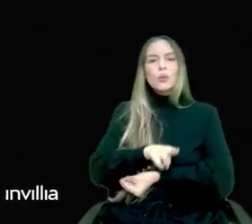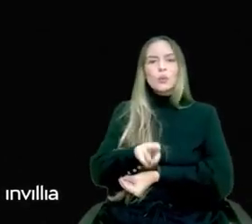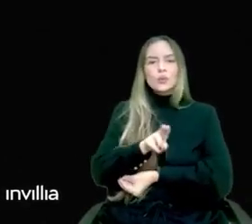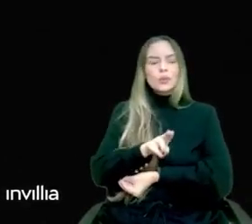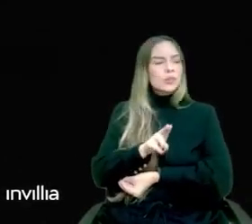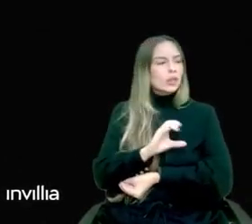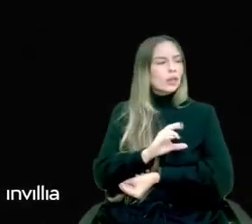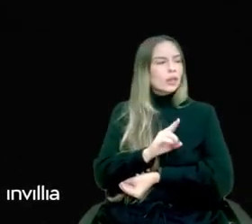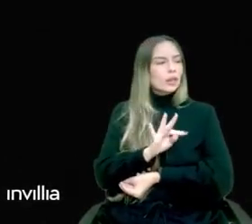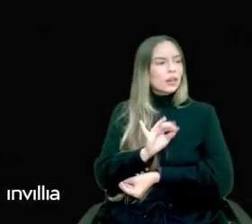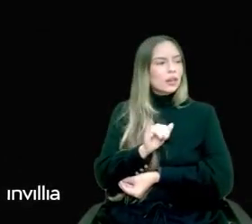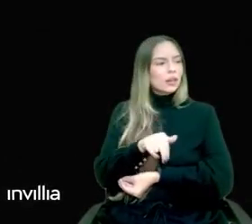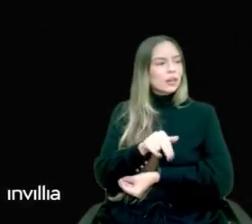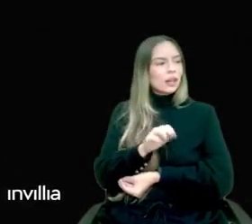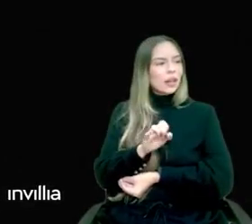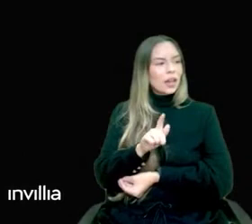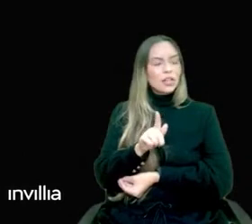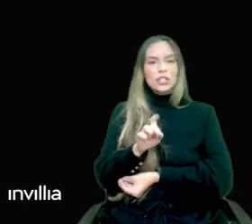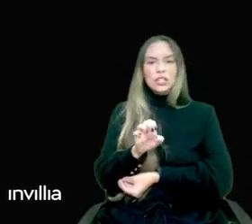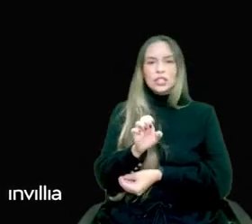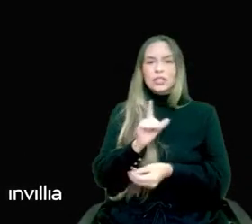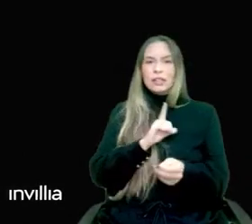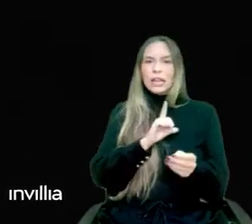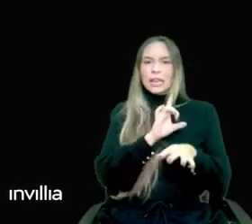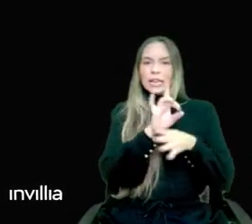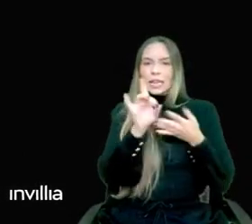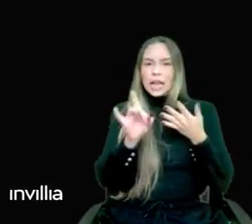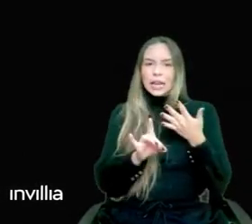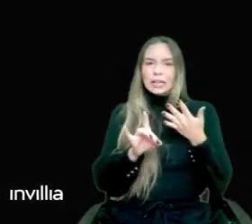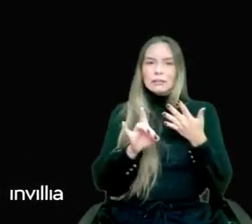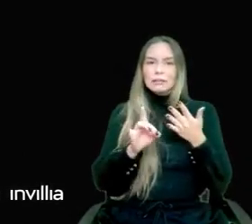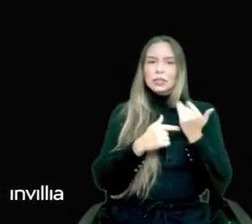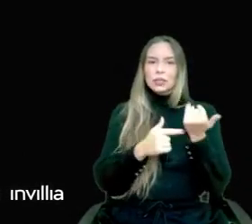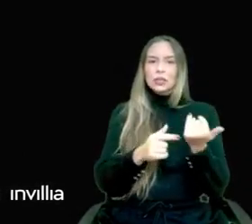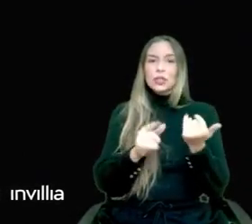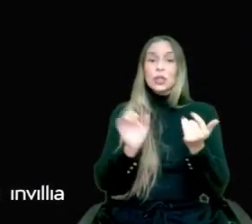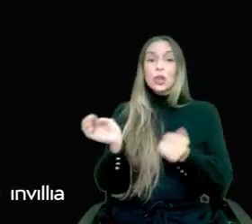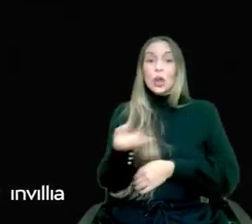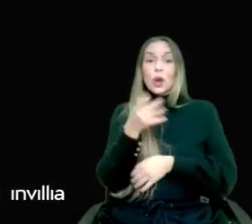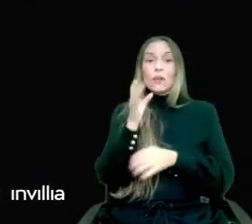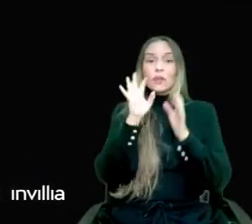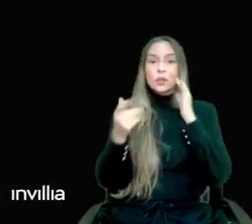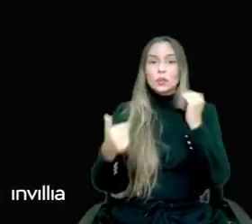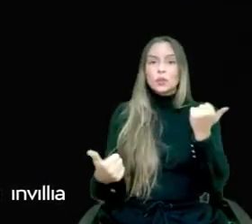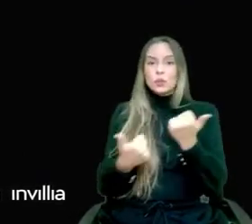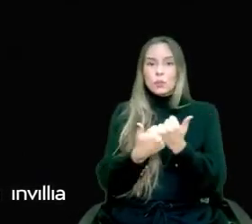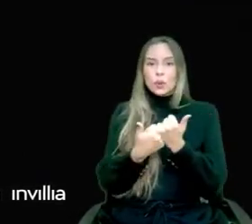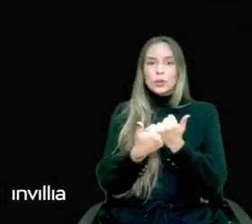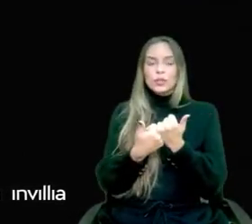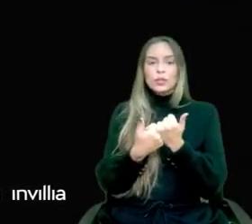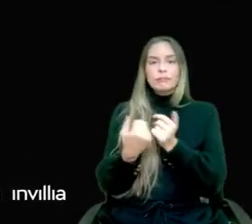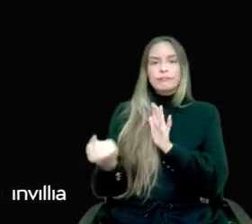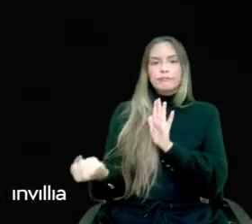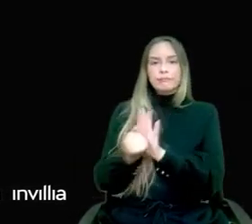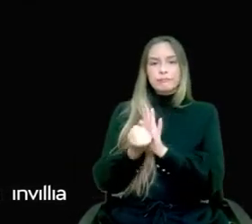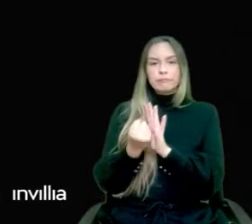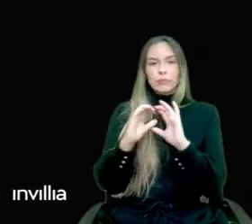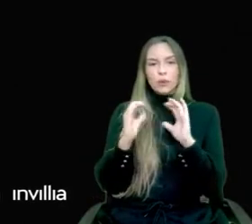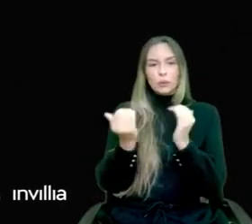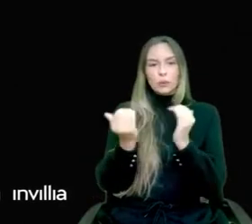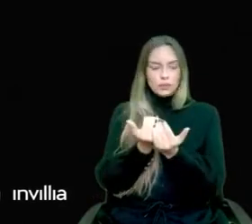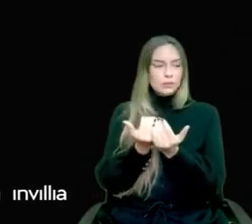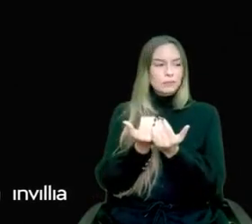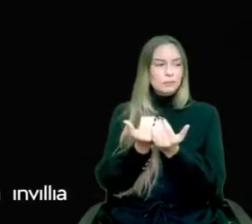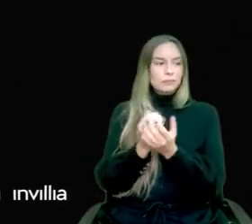new solutions that can support these impacted communities. In the